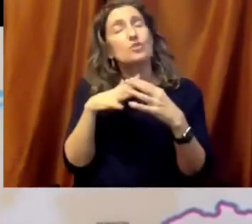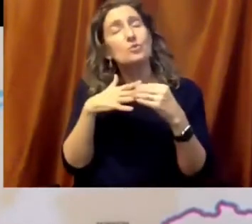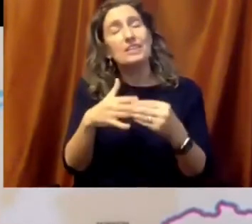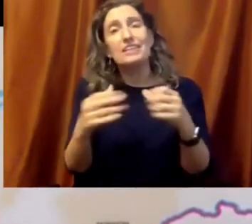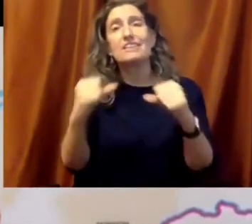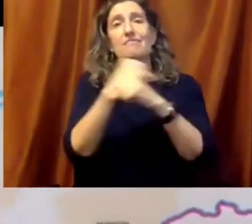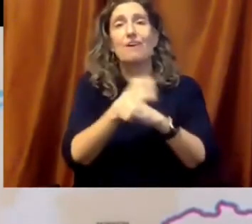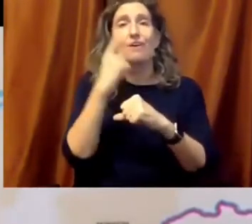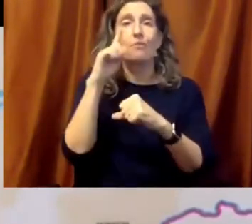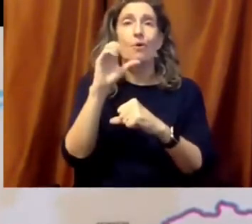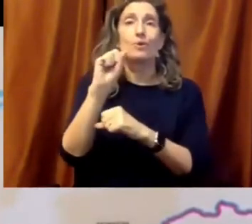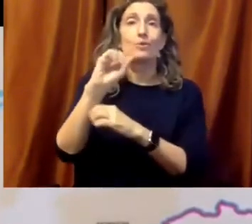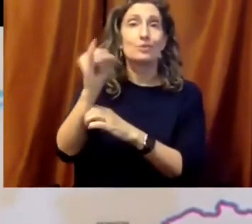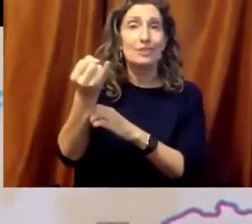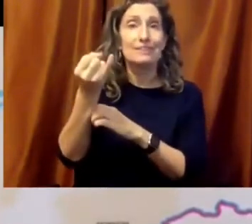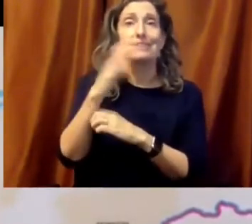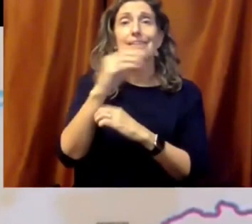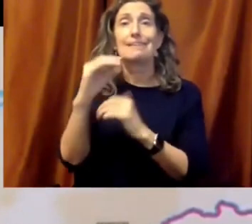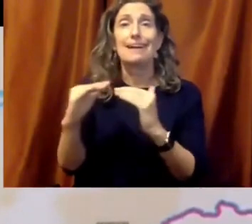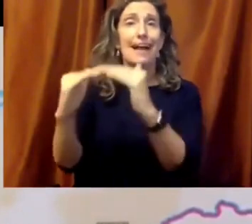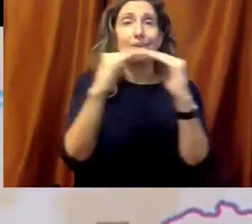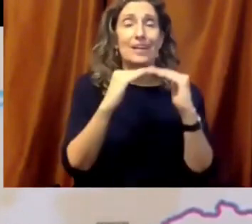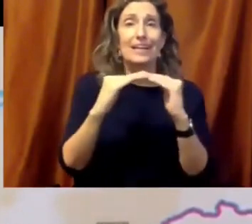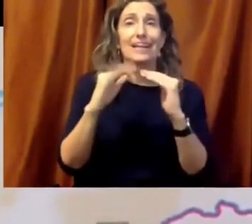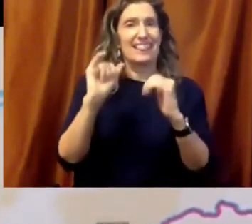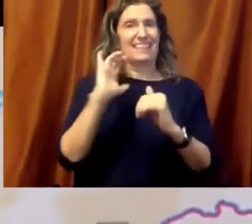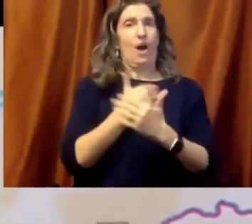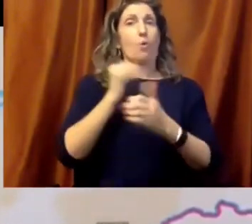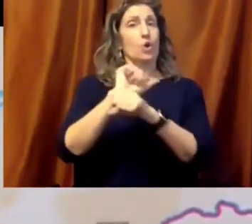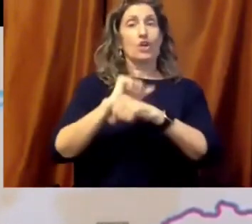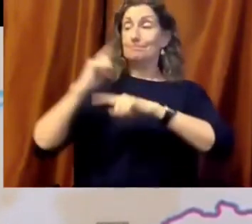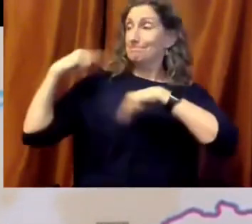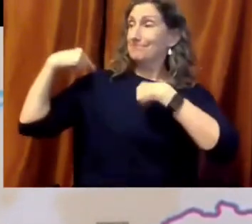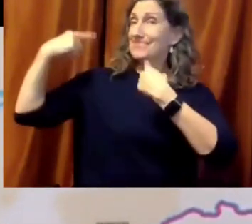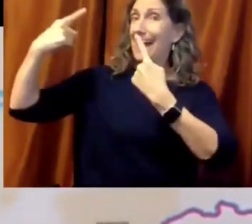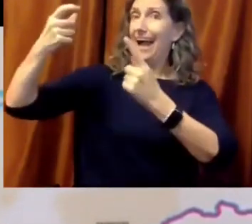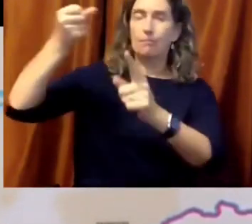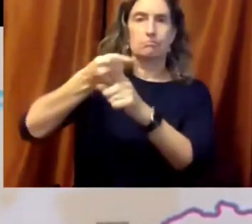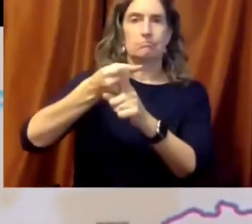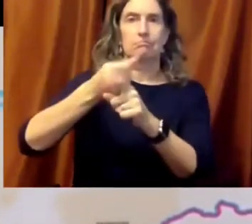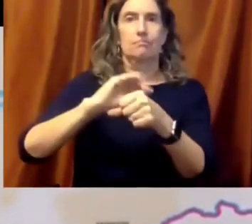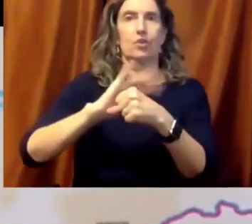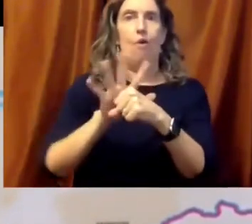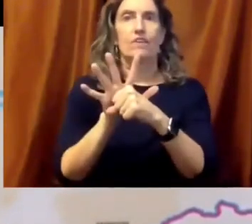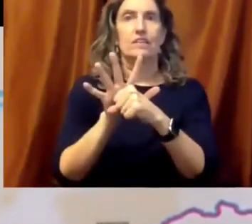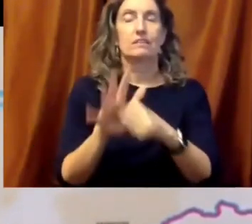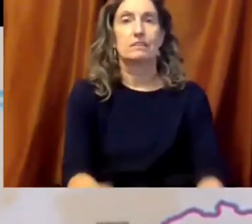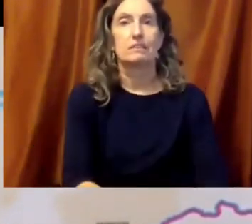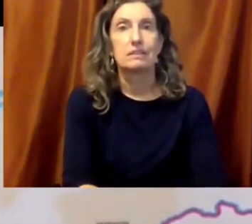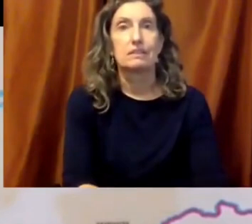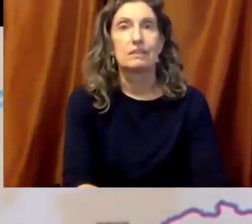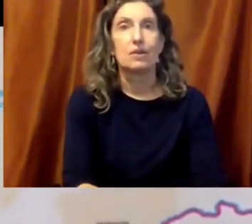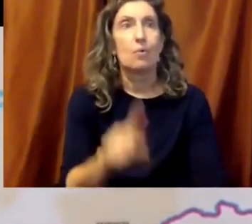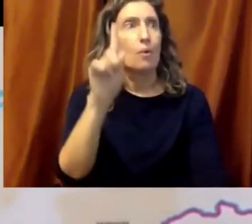In the span of months, 1.5 billion students out of school. That's billion with a B. And